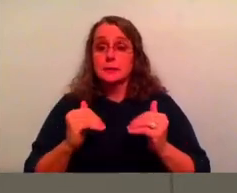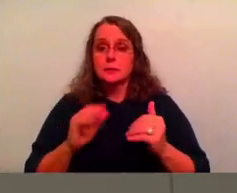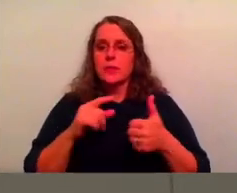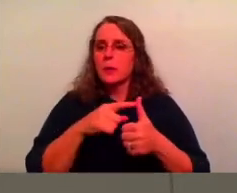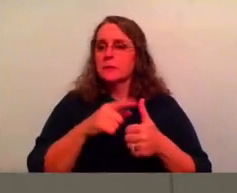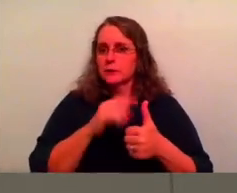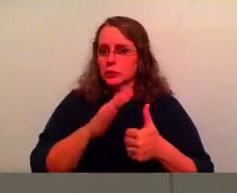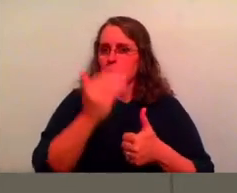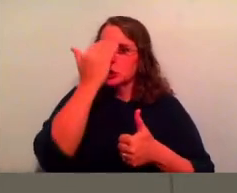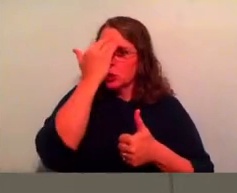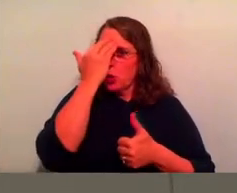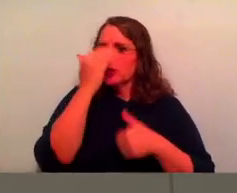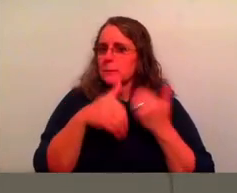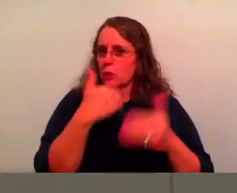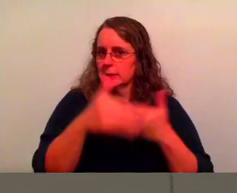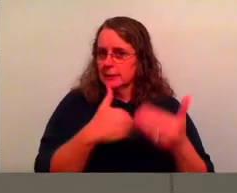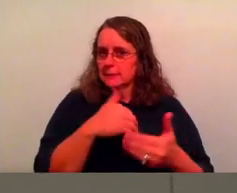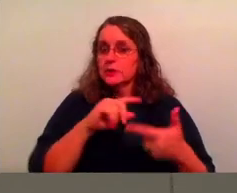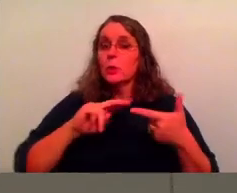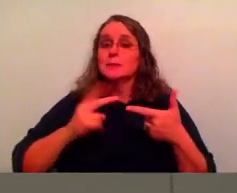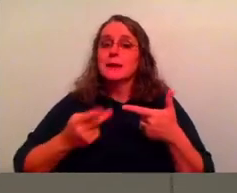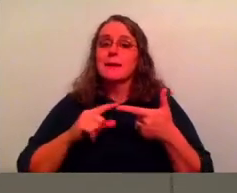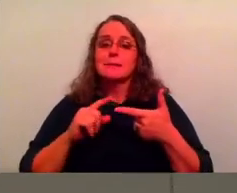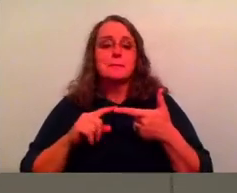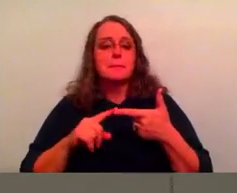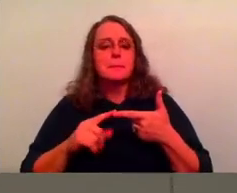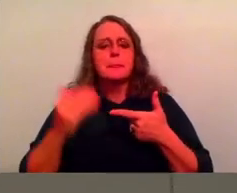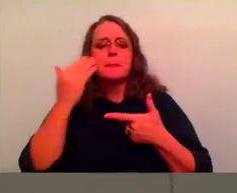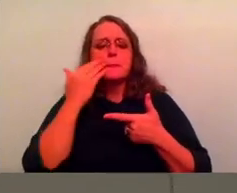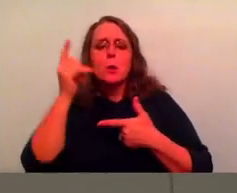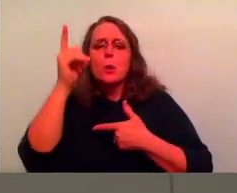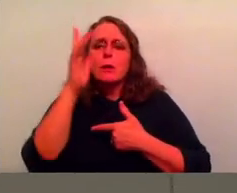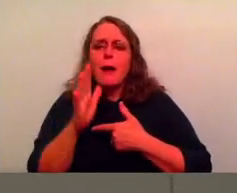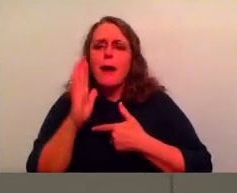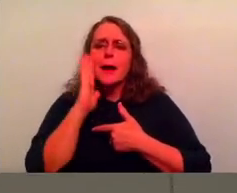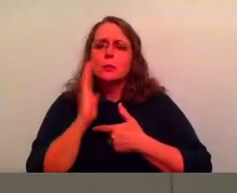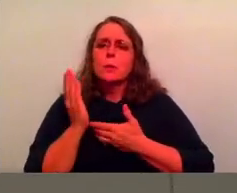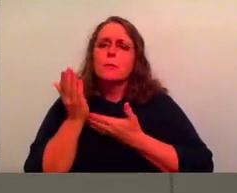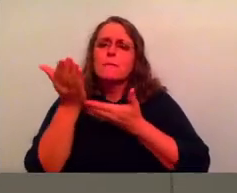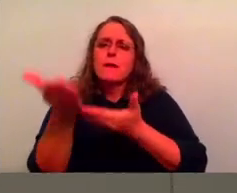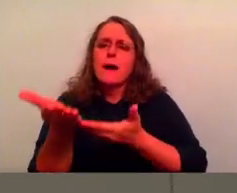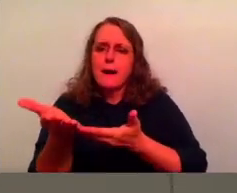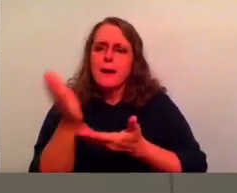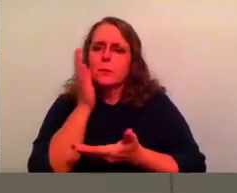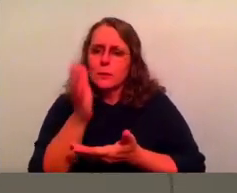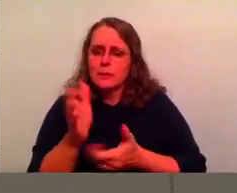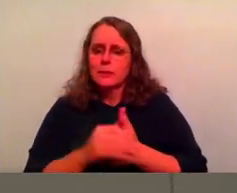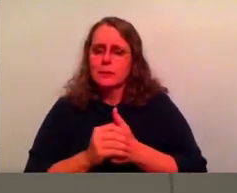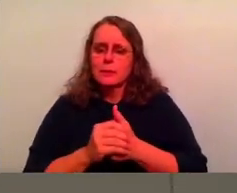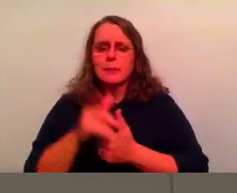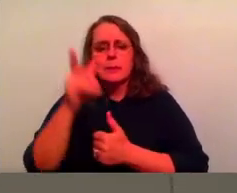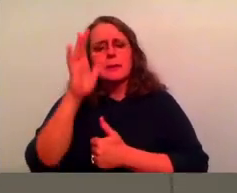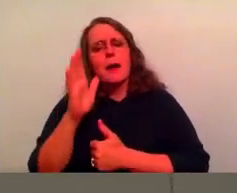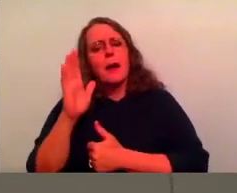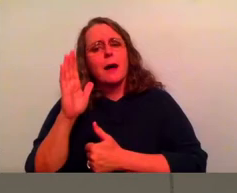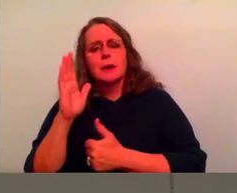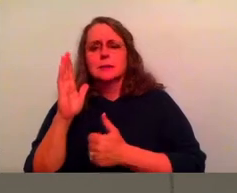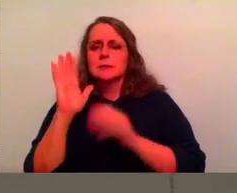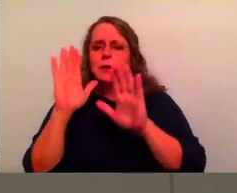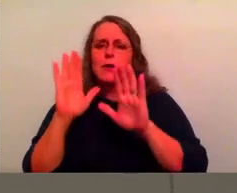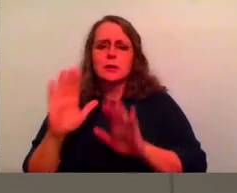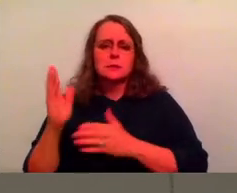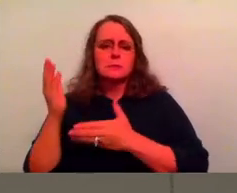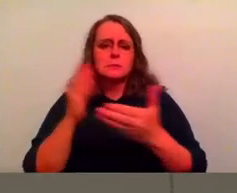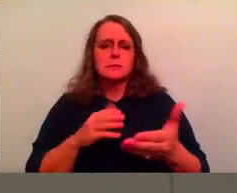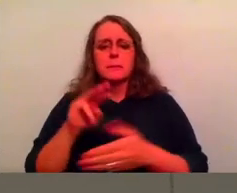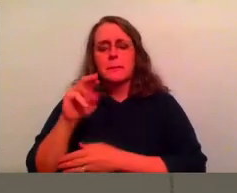is know it's a process. And the next thing is to know that God will provide through this process. God is the great provider. Matthew 6, 31 through